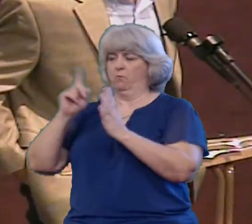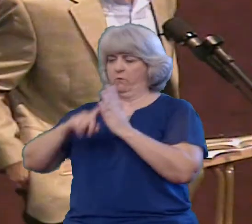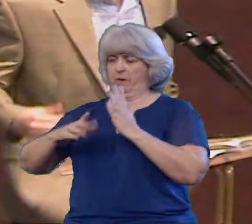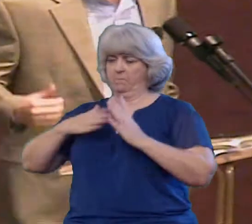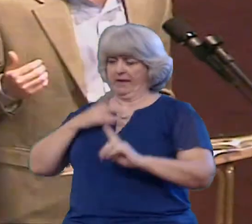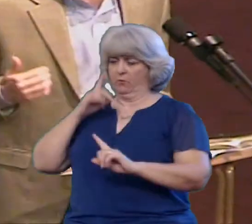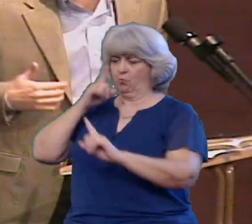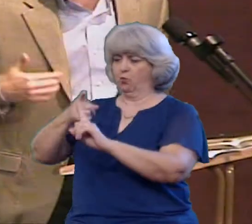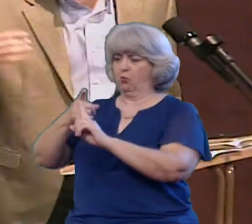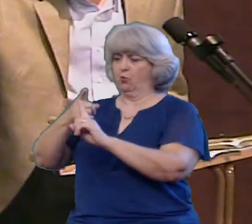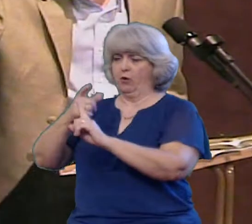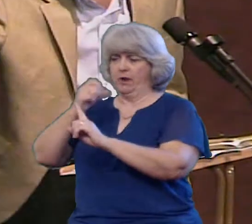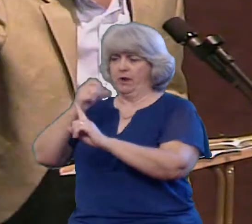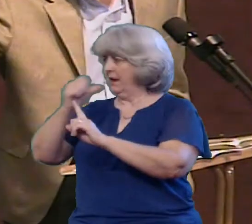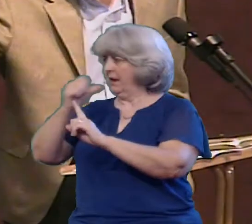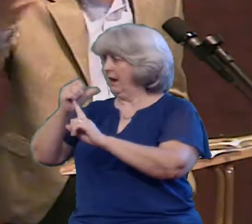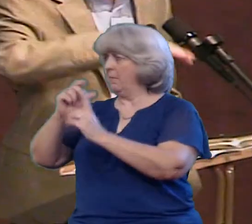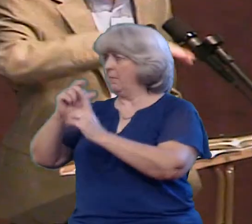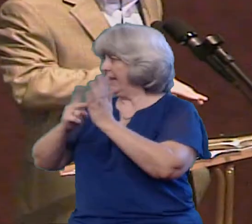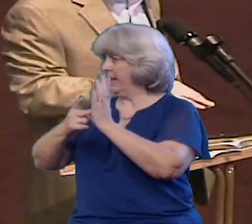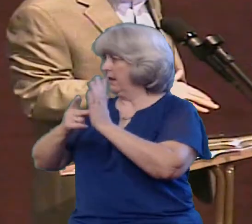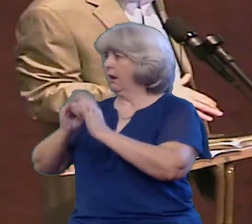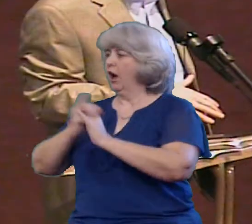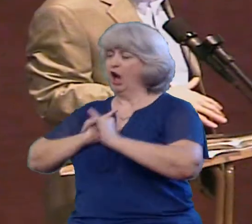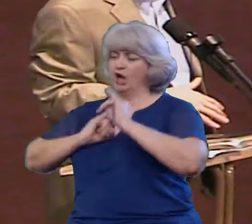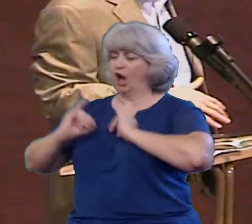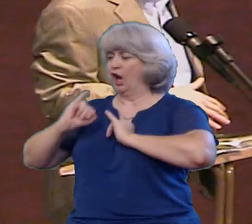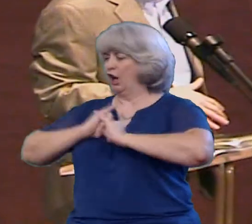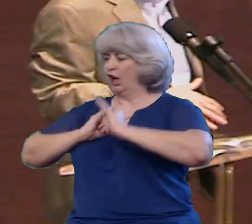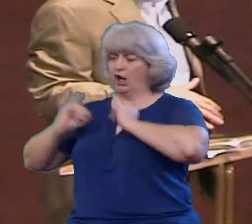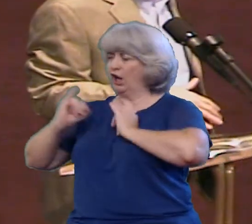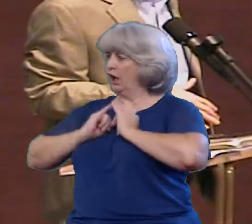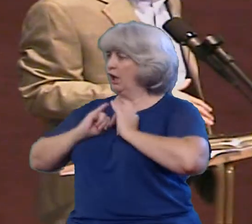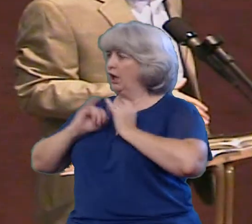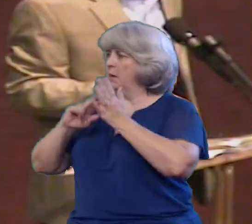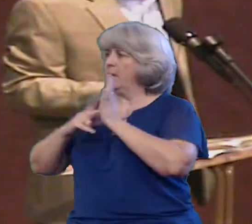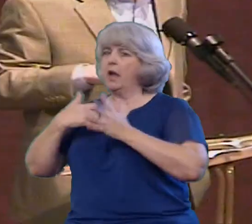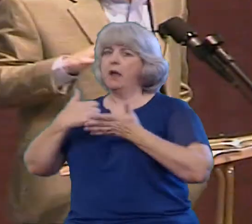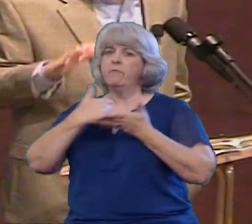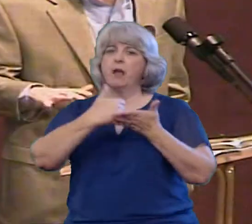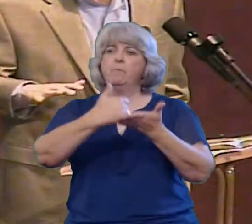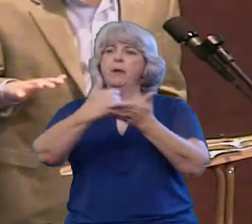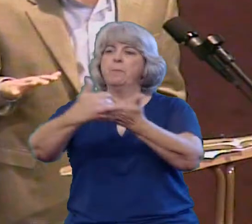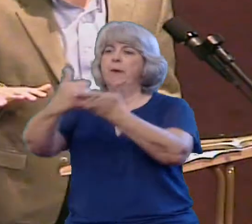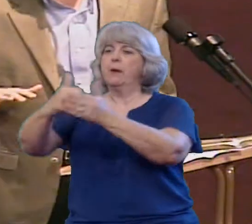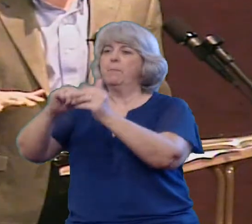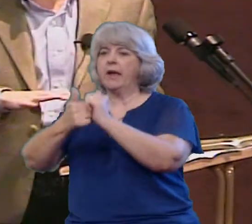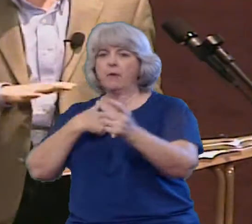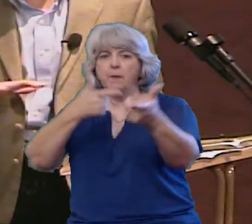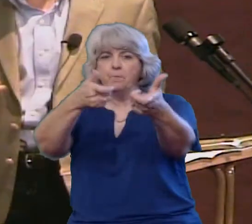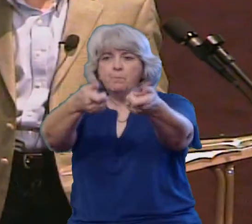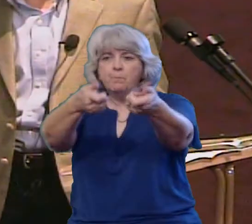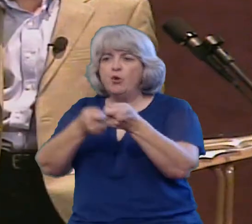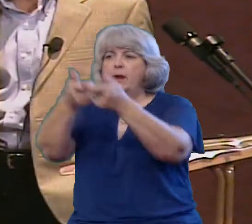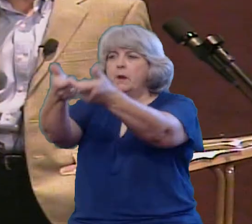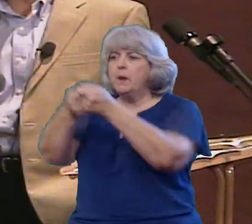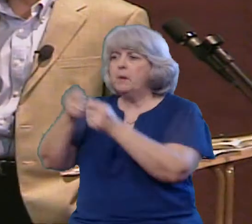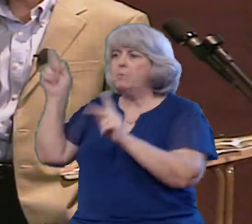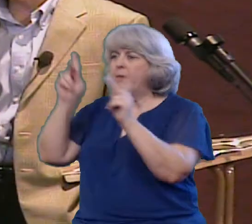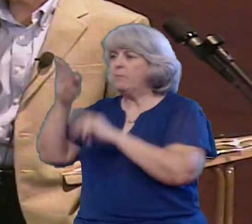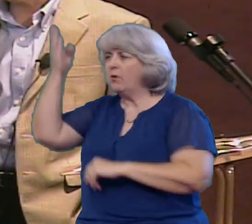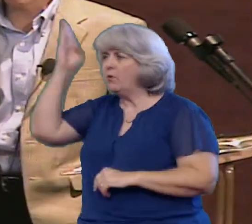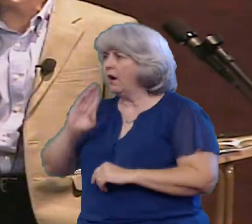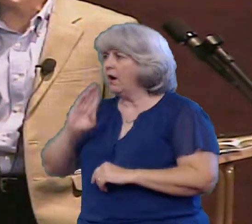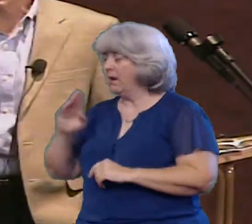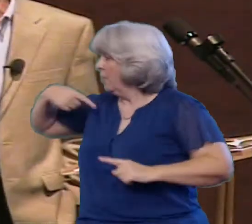It's to be about how we can bring them closer to God as well Because our end goal should be And everybody in this room tonight